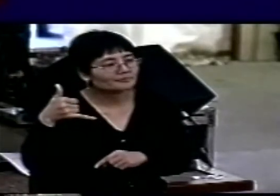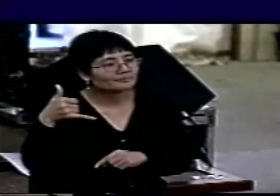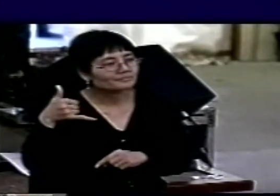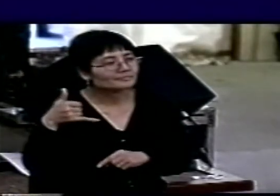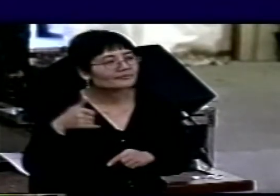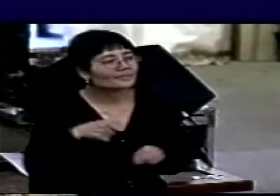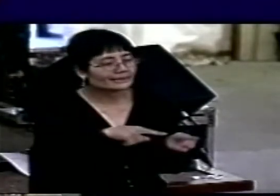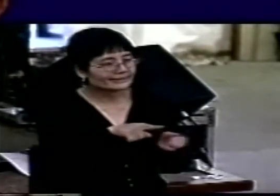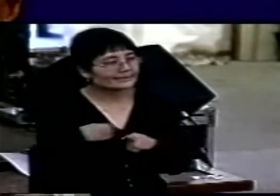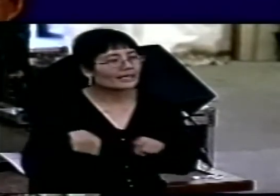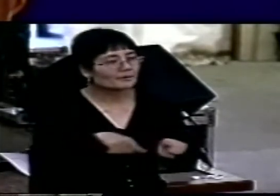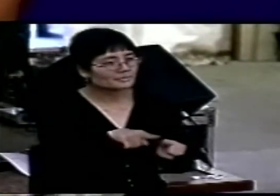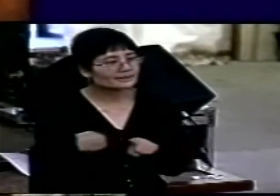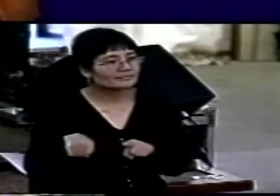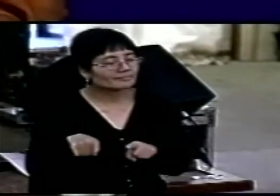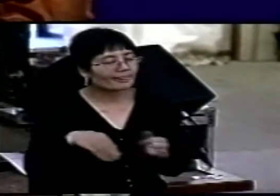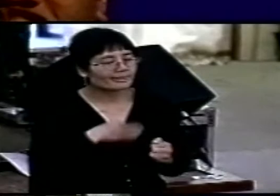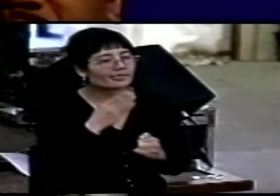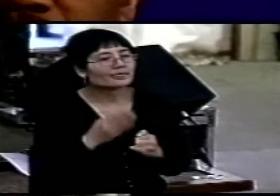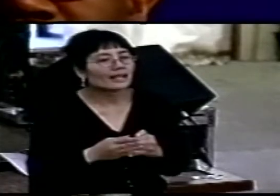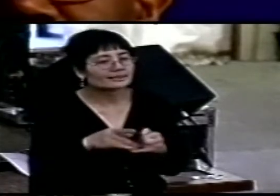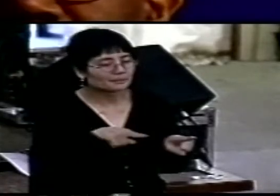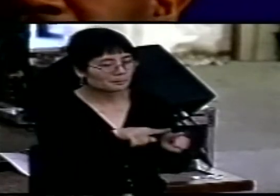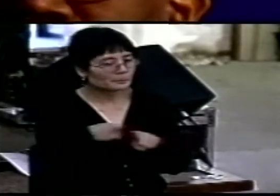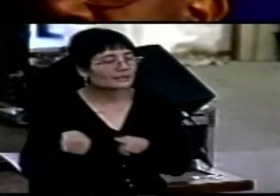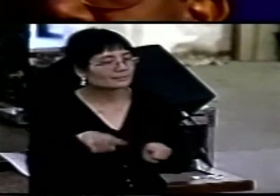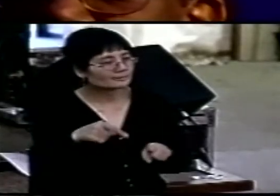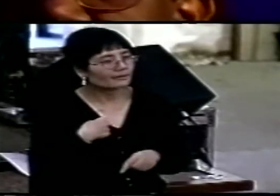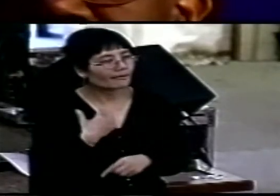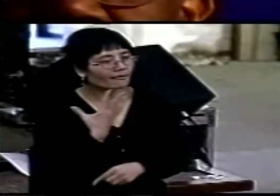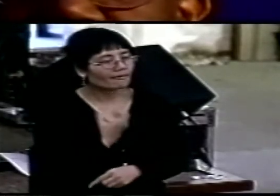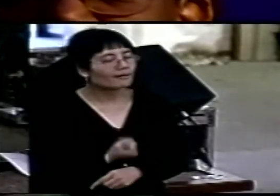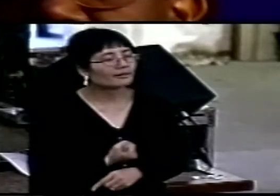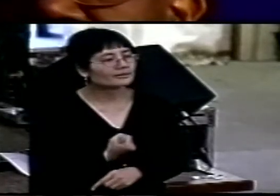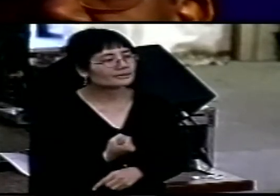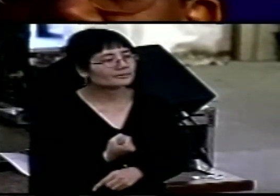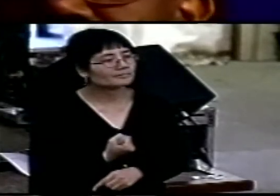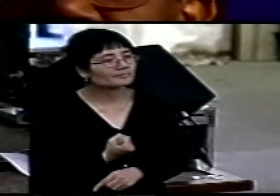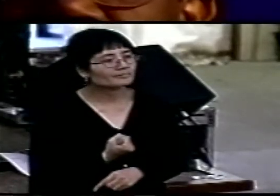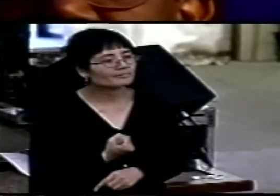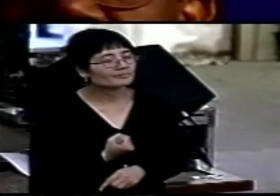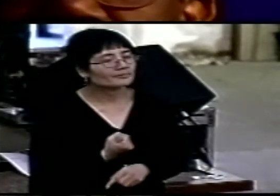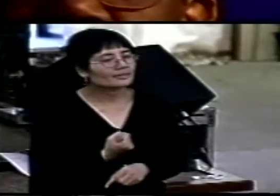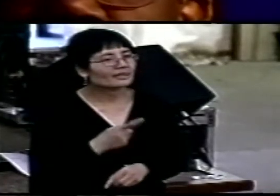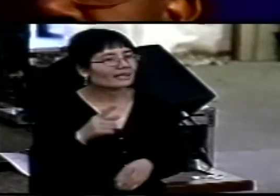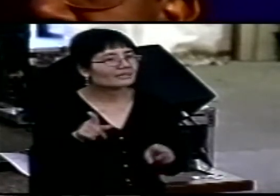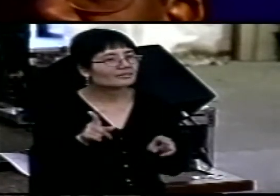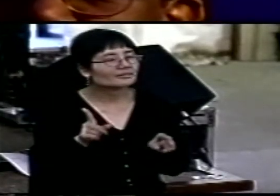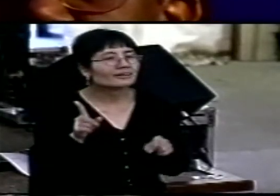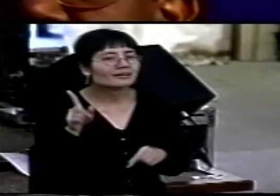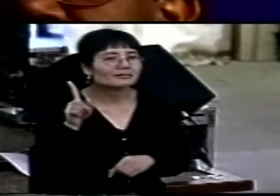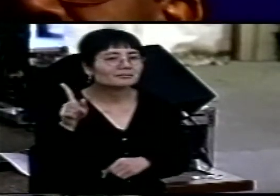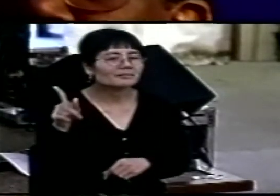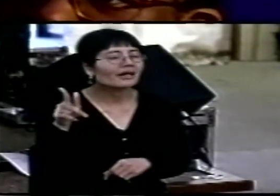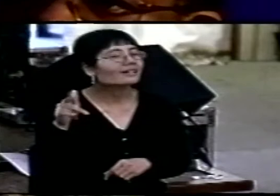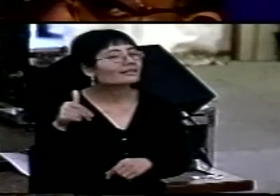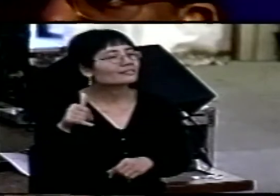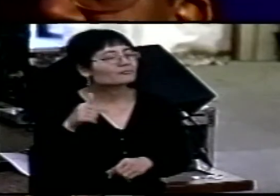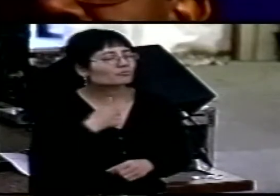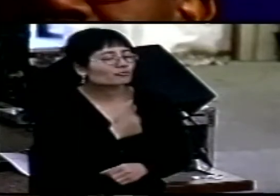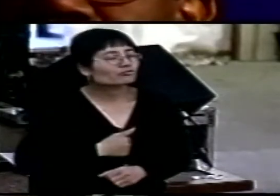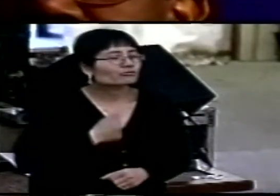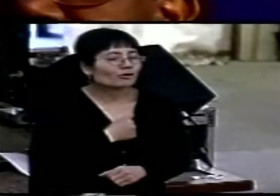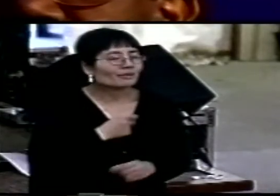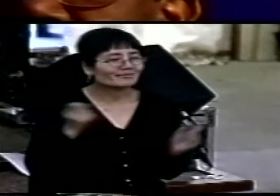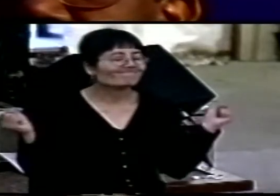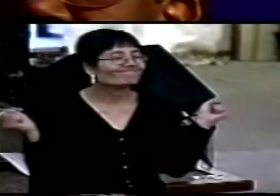thing can happen. The very last message I got from him was something like, Joel, Justin here, sorry